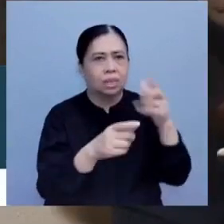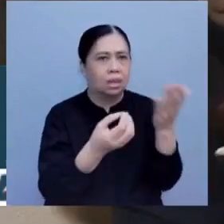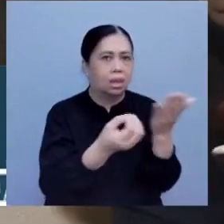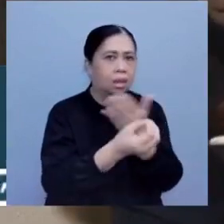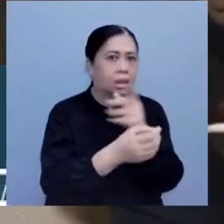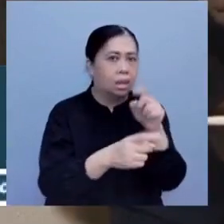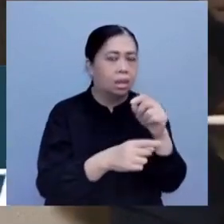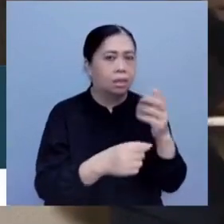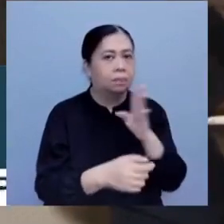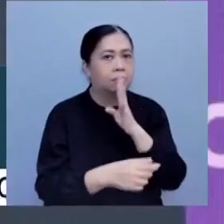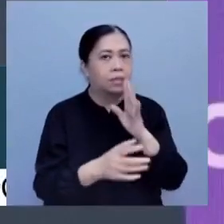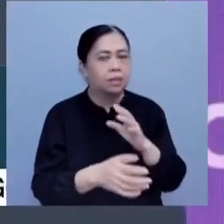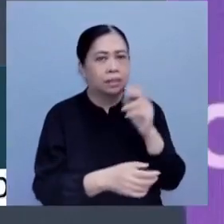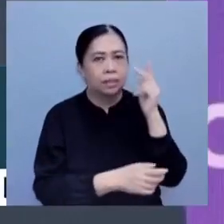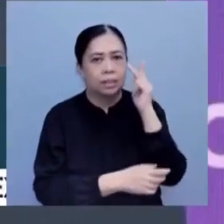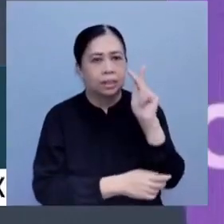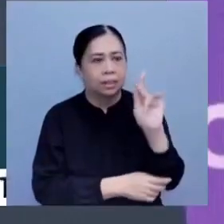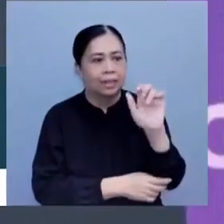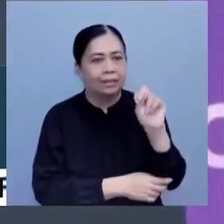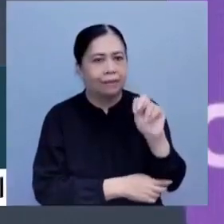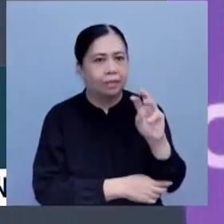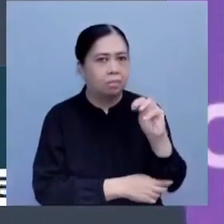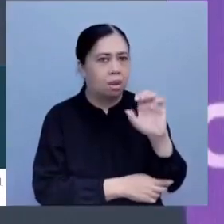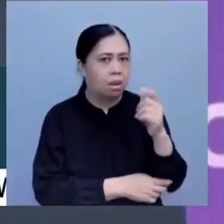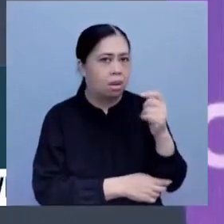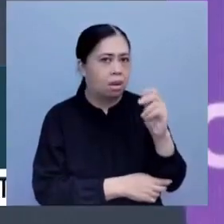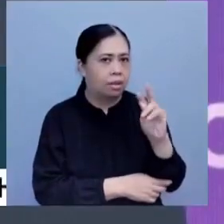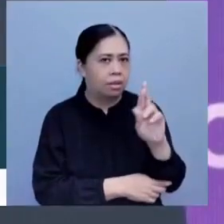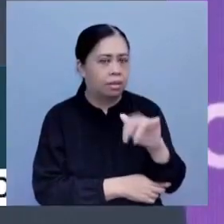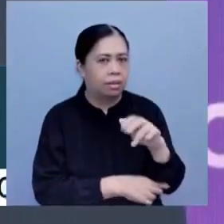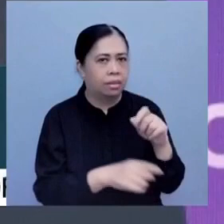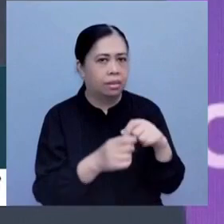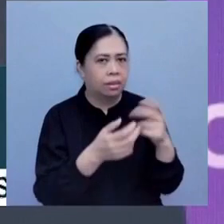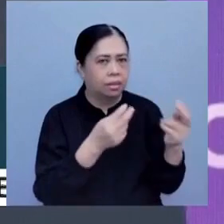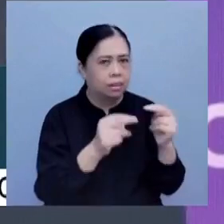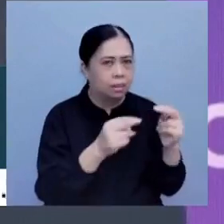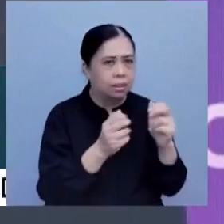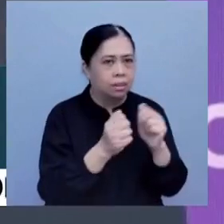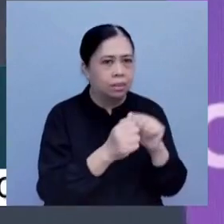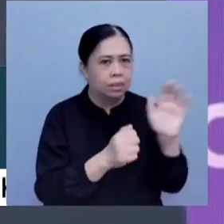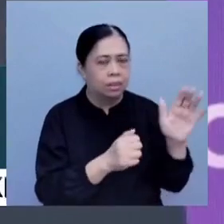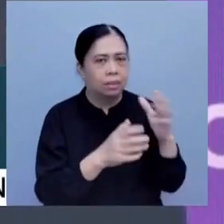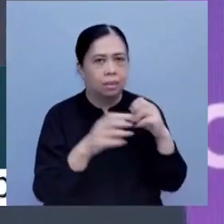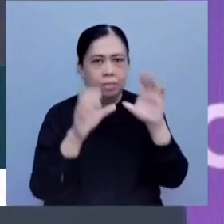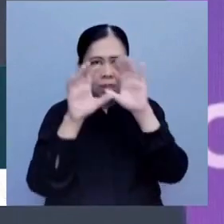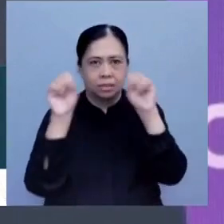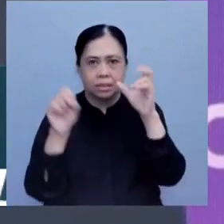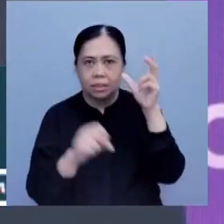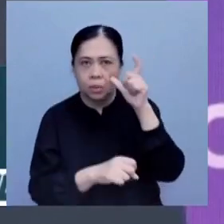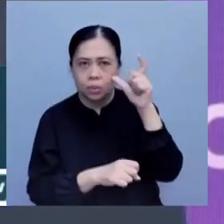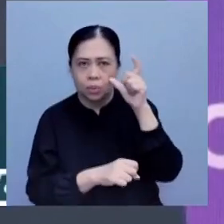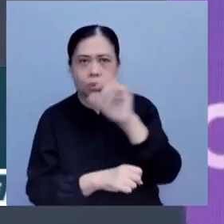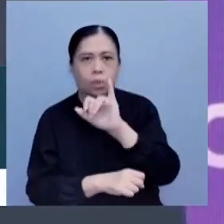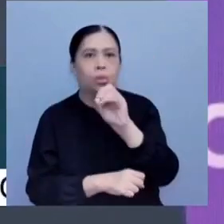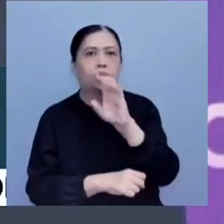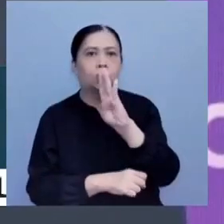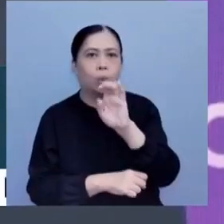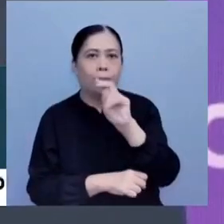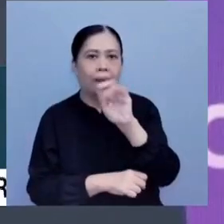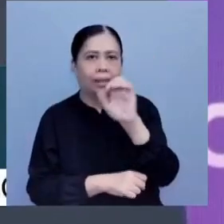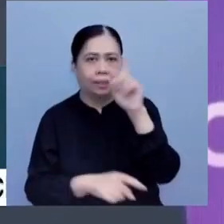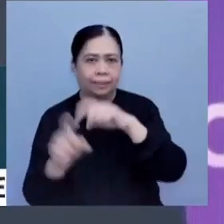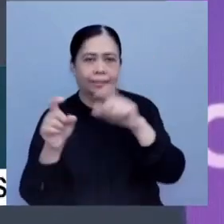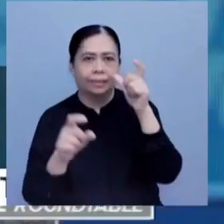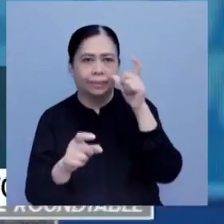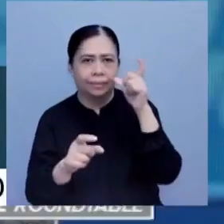House Speaker Kevin McCarthy following a spending compromise between him and President Joe Biden earlier this year to avoid defaulting on the